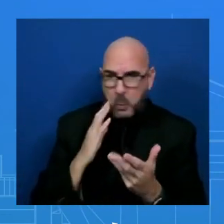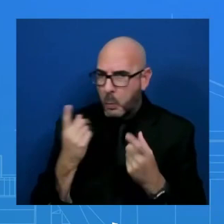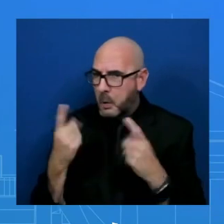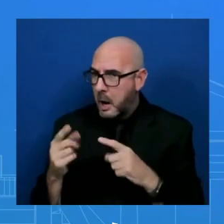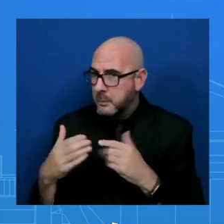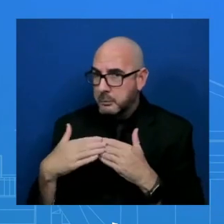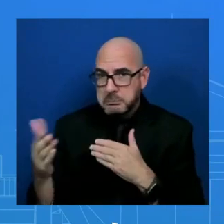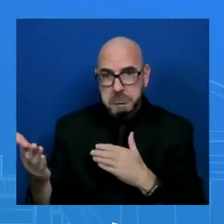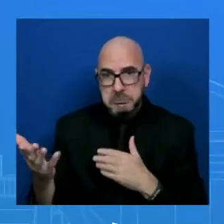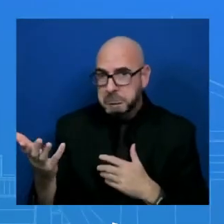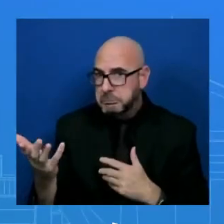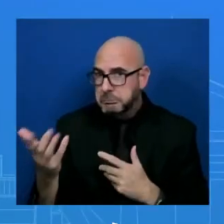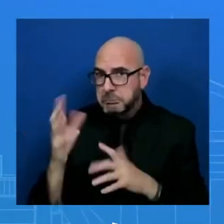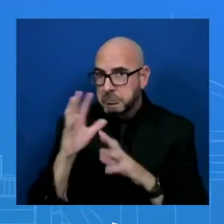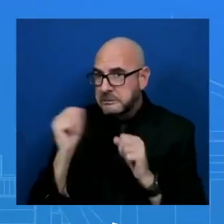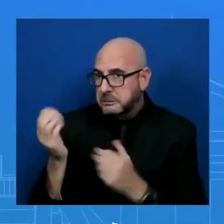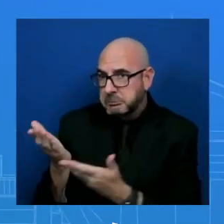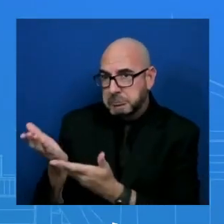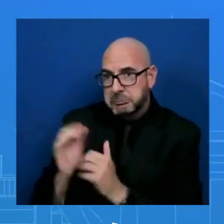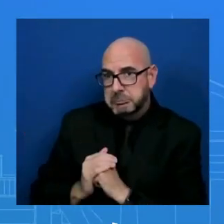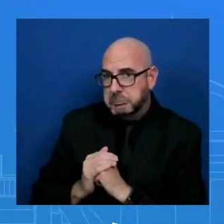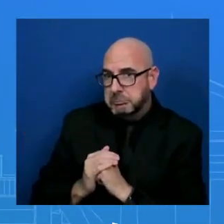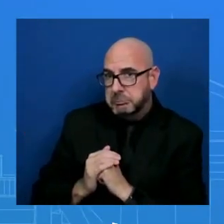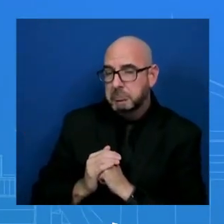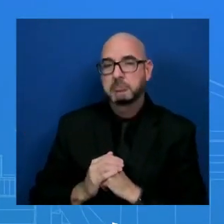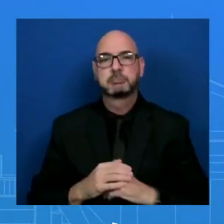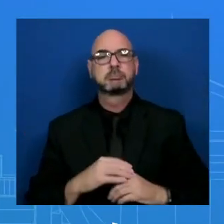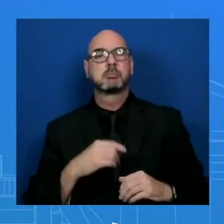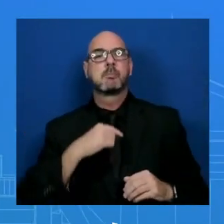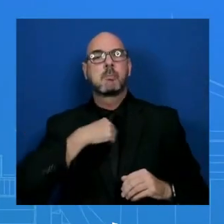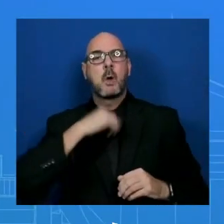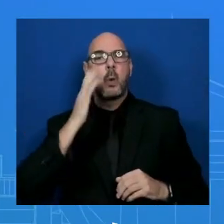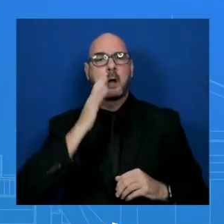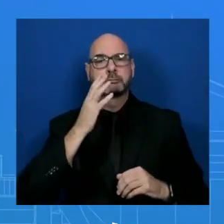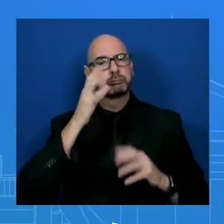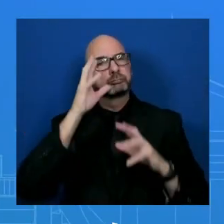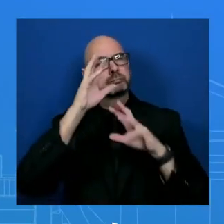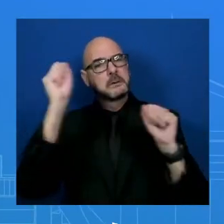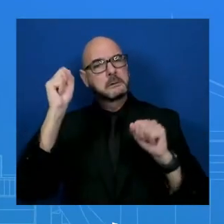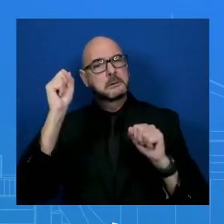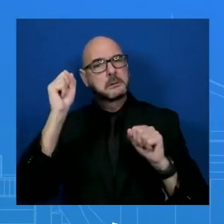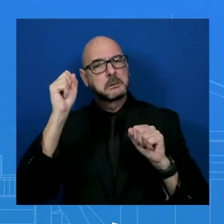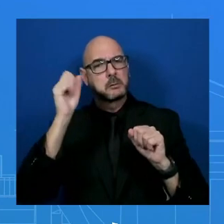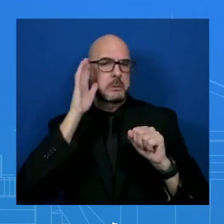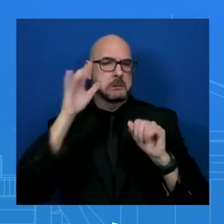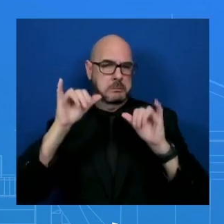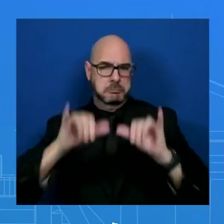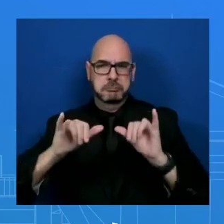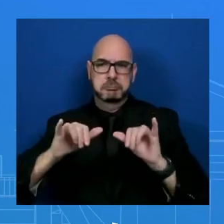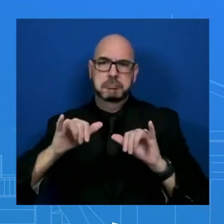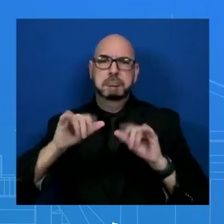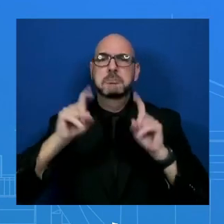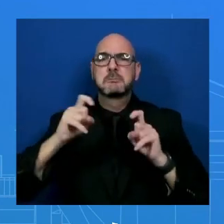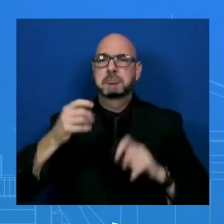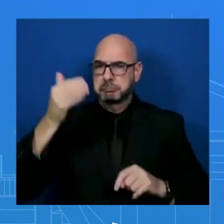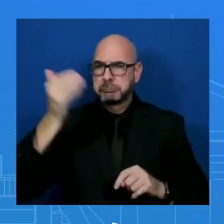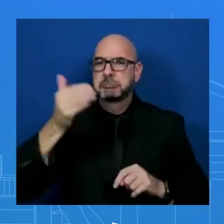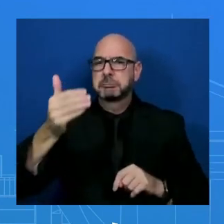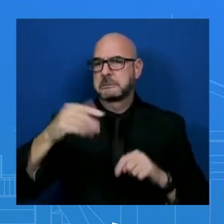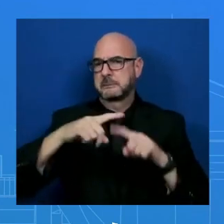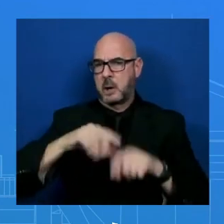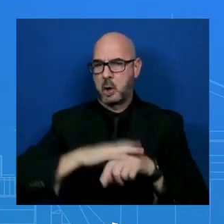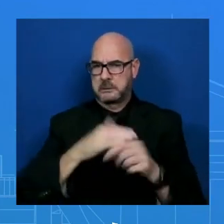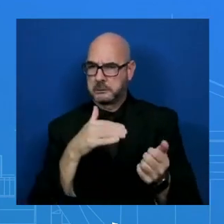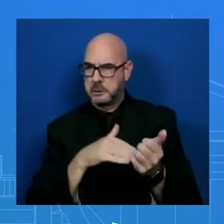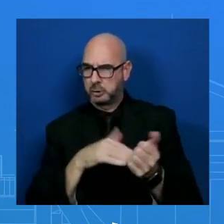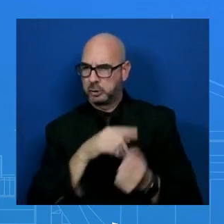watching. MS. So what I can tell you is that the President certainly is going to test on a regular cadence determined by his physician. Of course, all travelers –